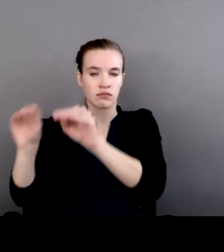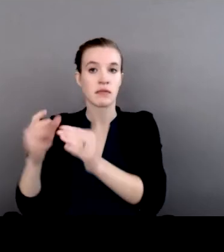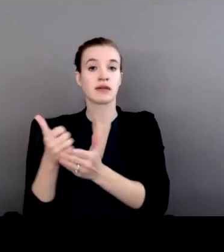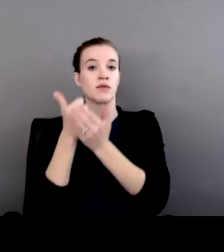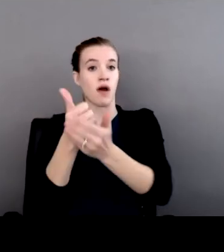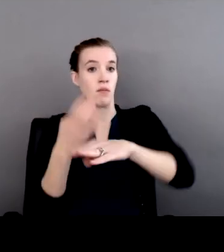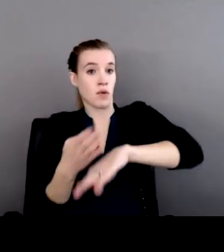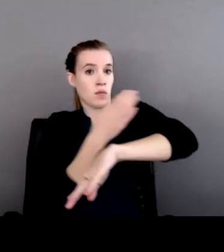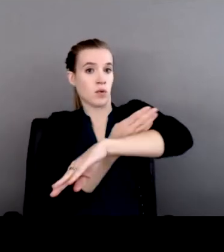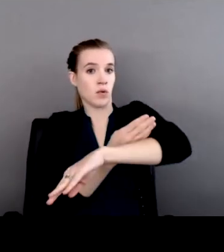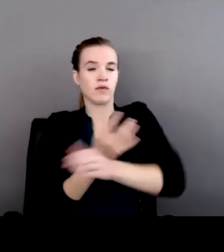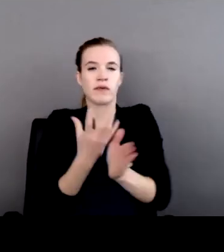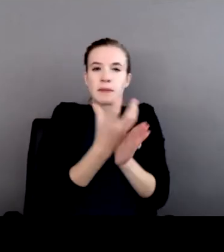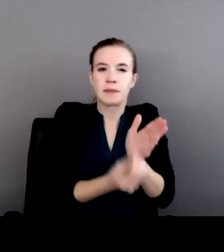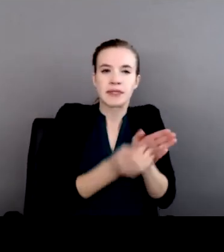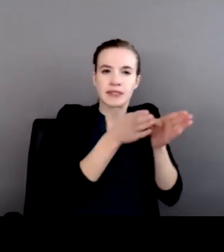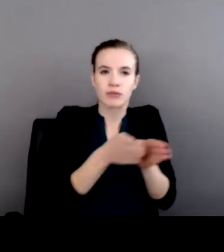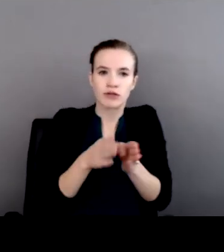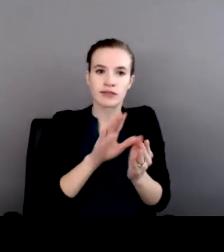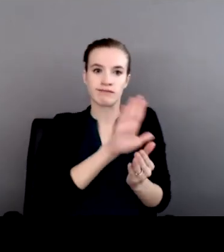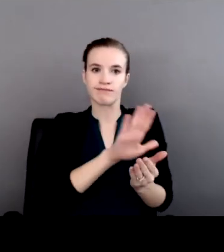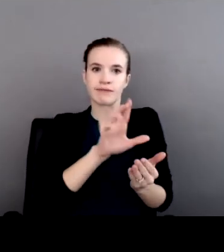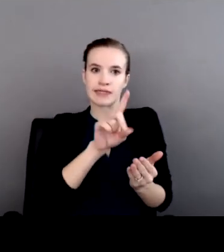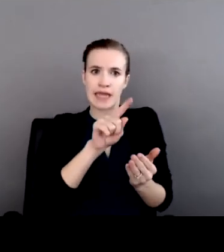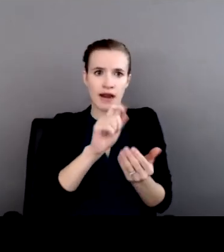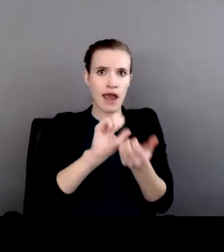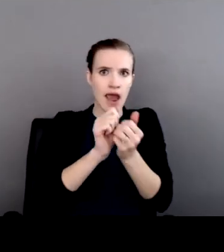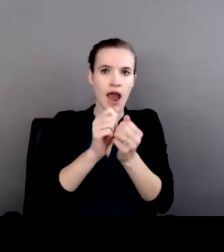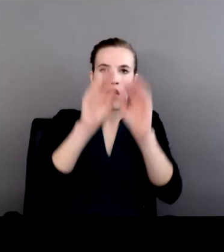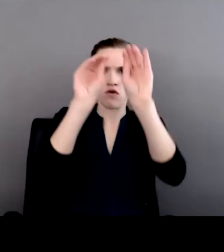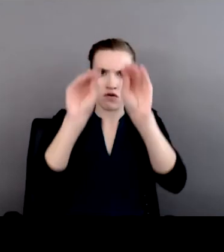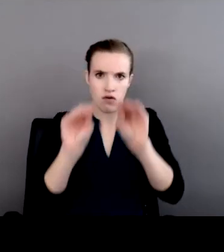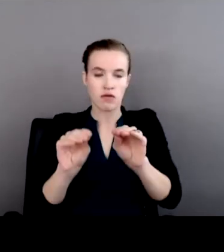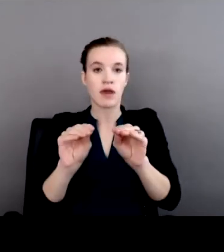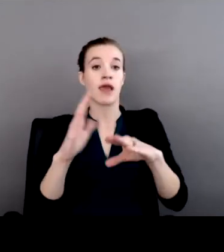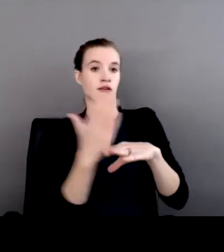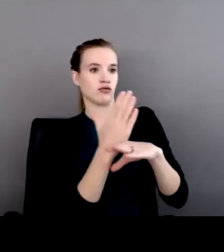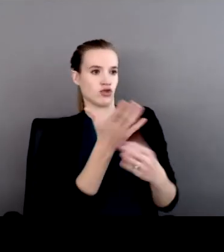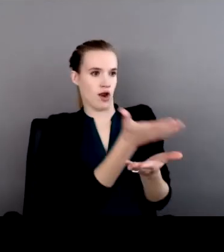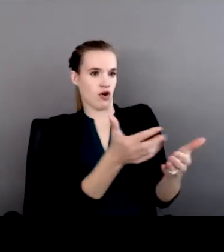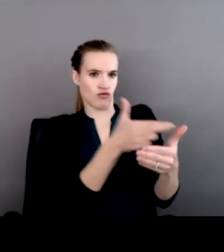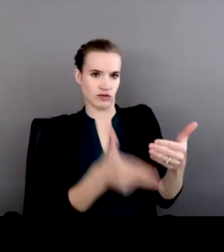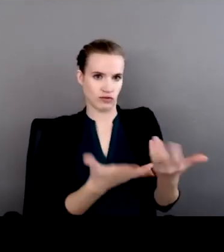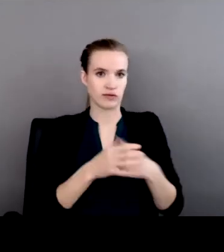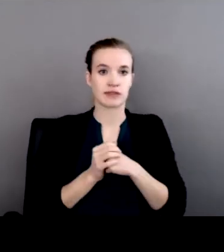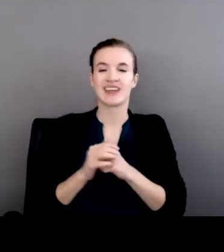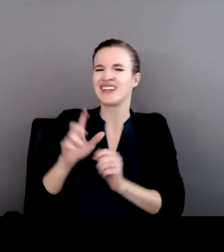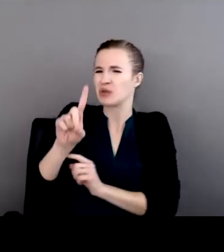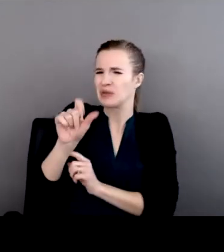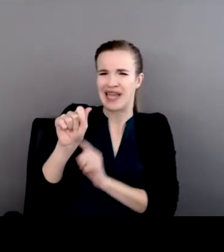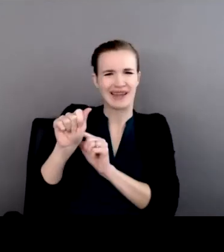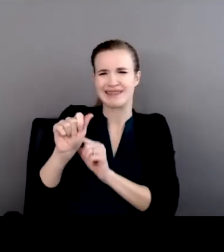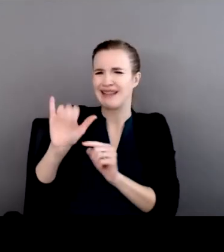person data and share the results with our partners. Data has been an issue. It shouldn't be